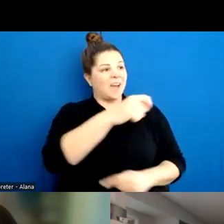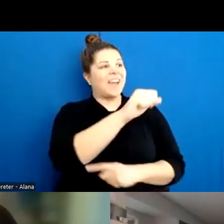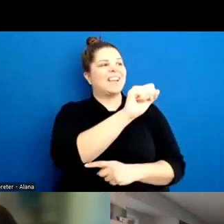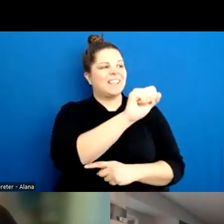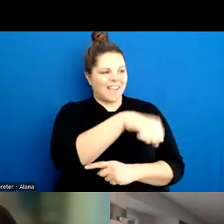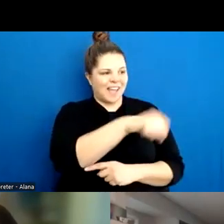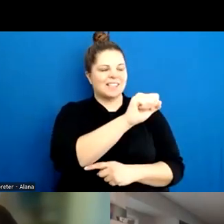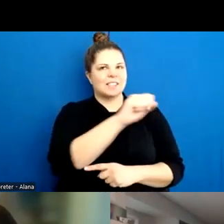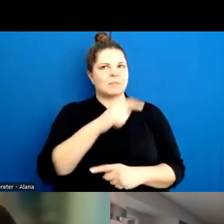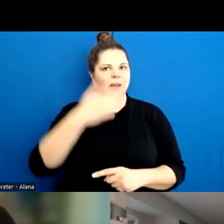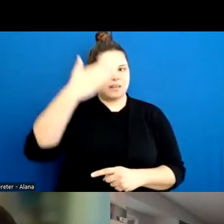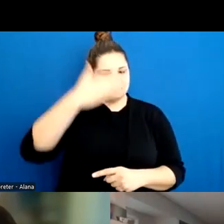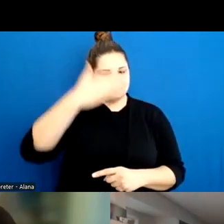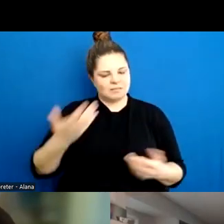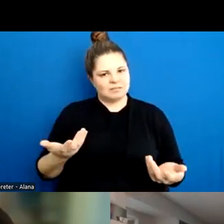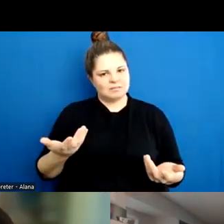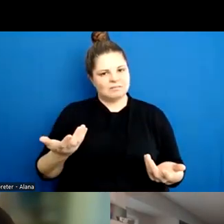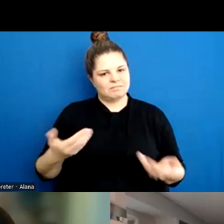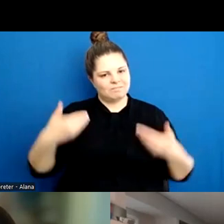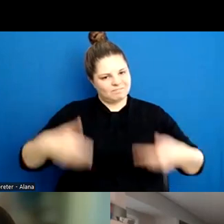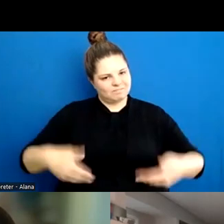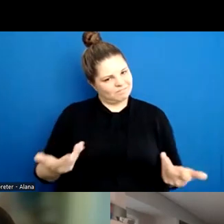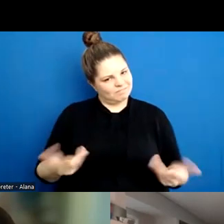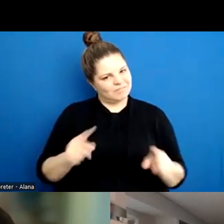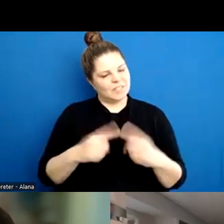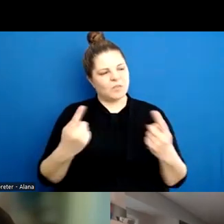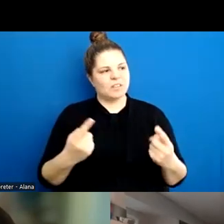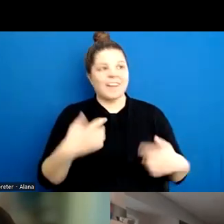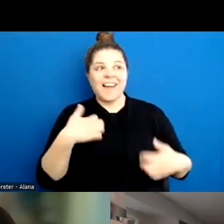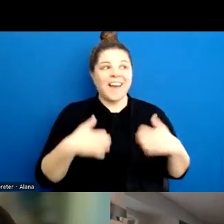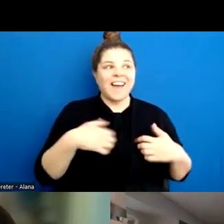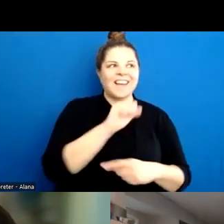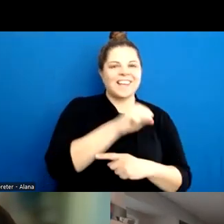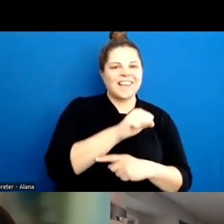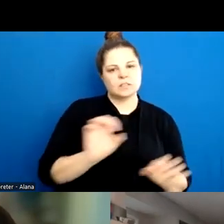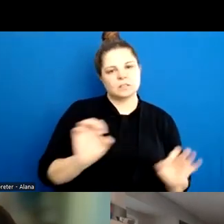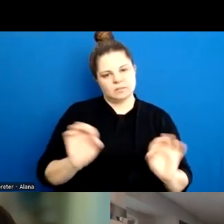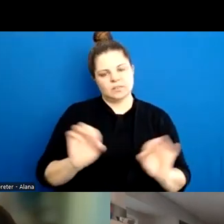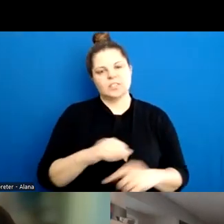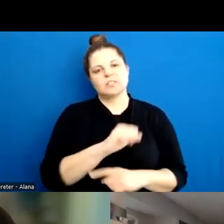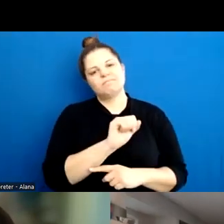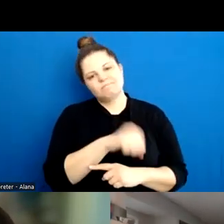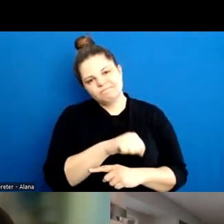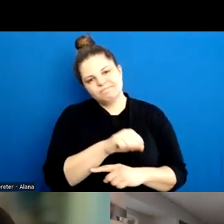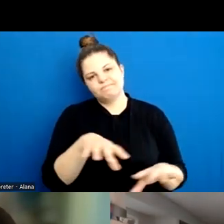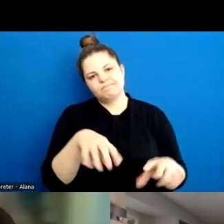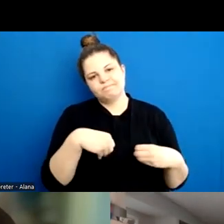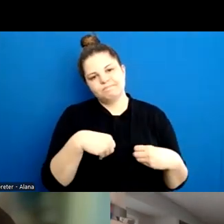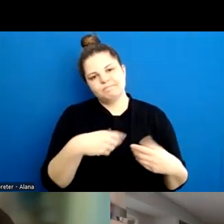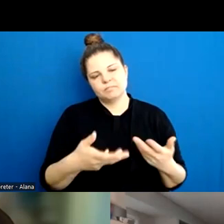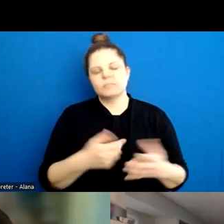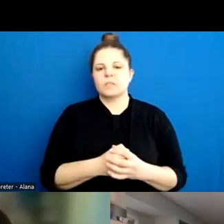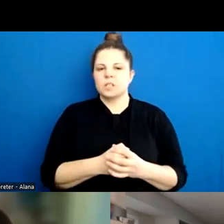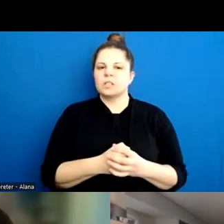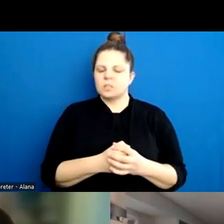isn't really enthusiastic. So understanding that things can work against you being truthful